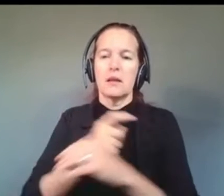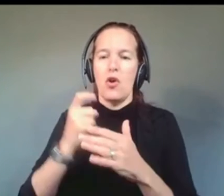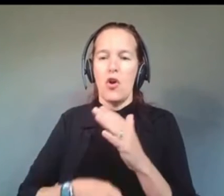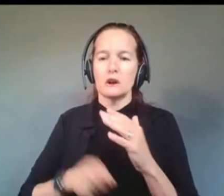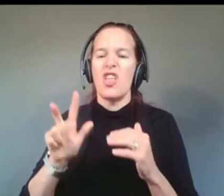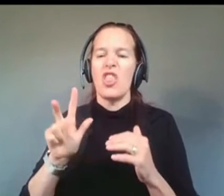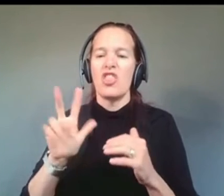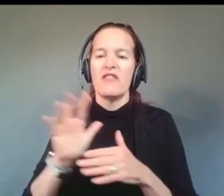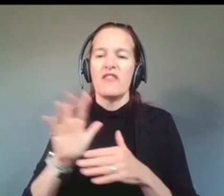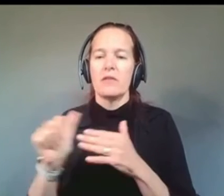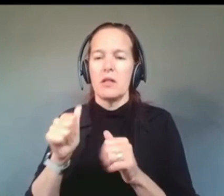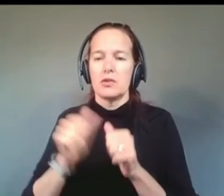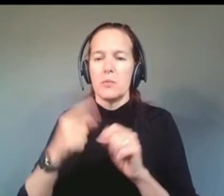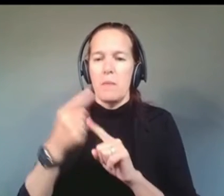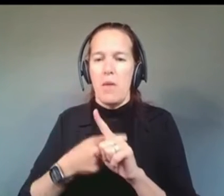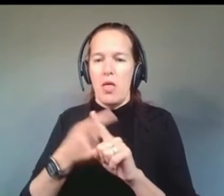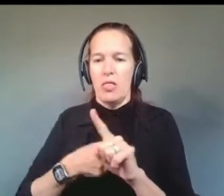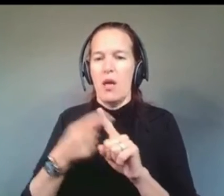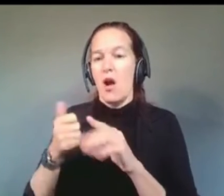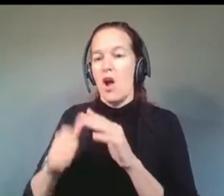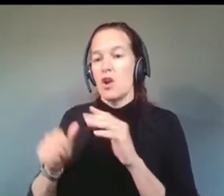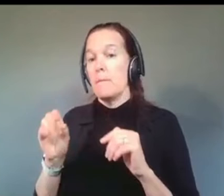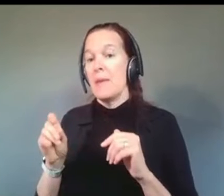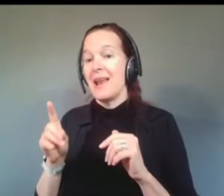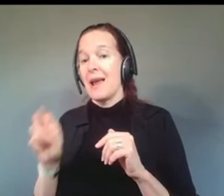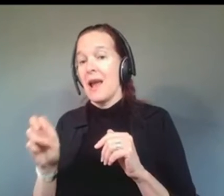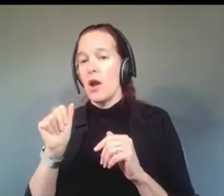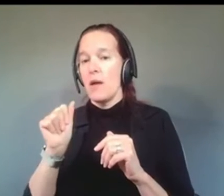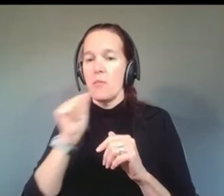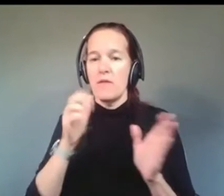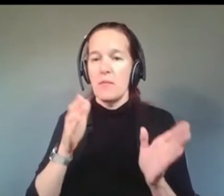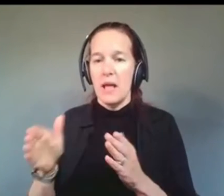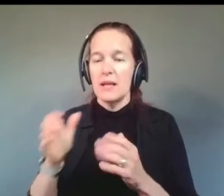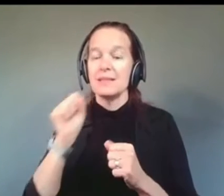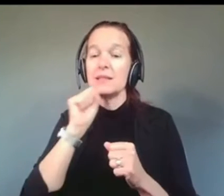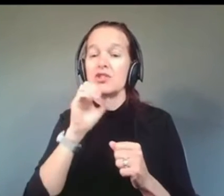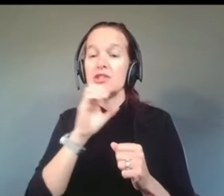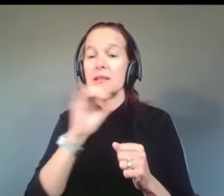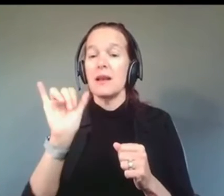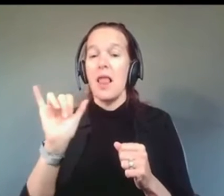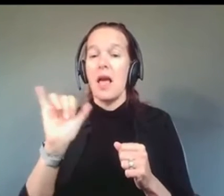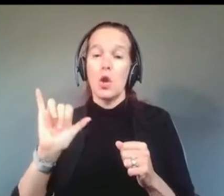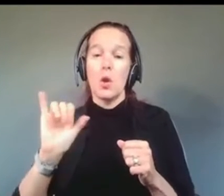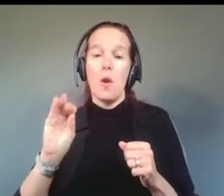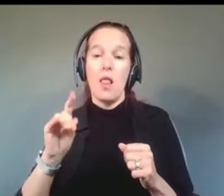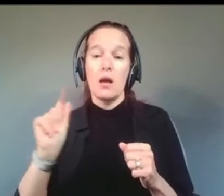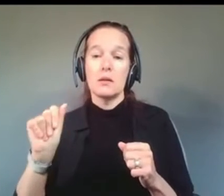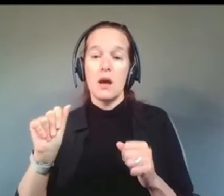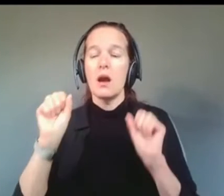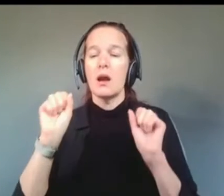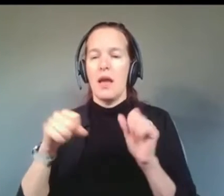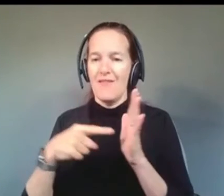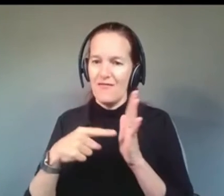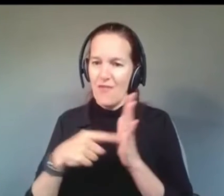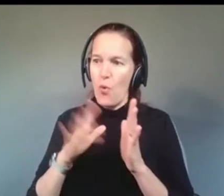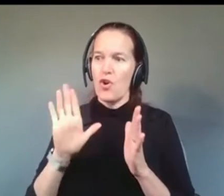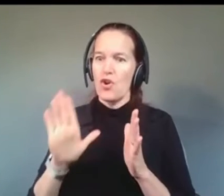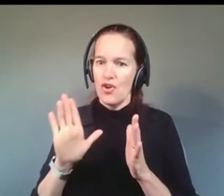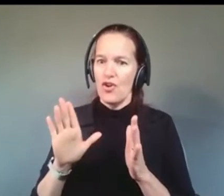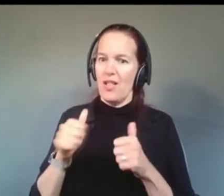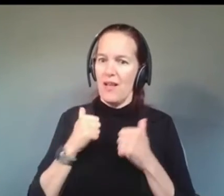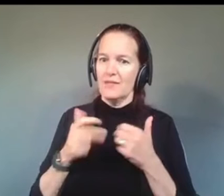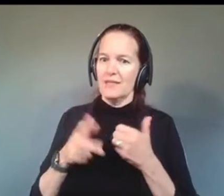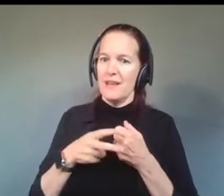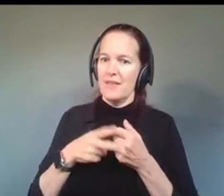a month under Medicare and private plans, seniors like Yolanda will be able to afford her life-saving medications